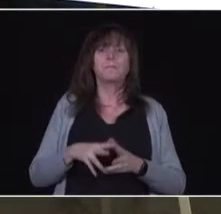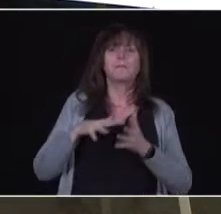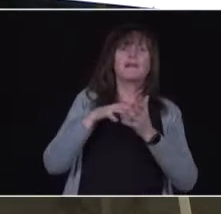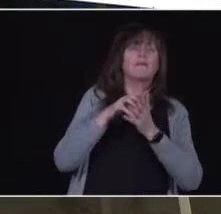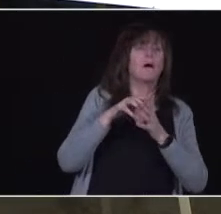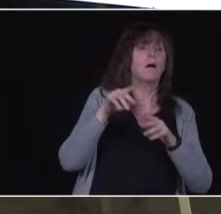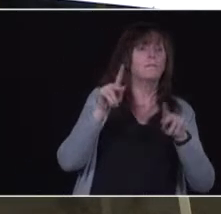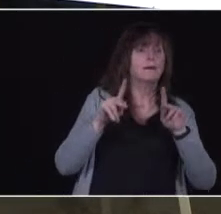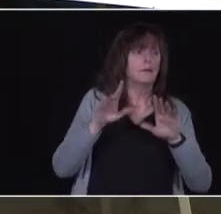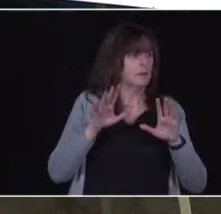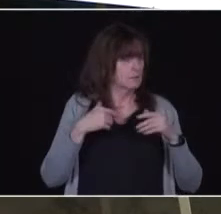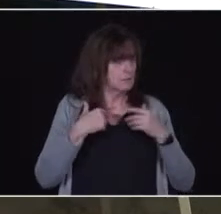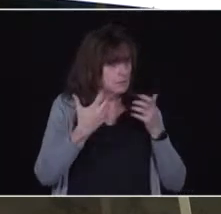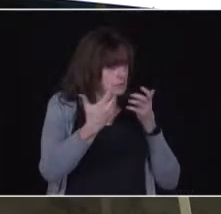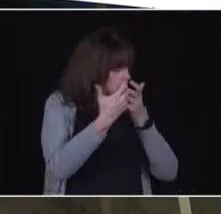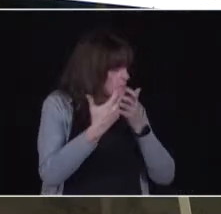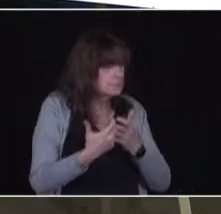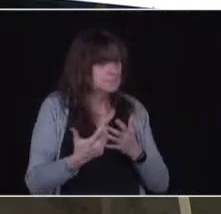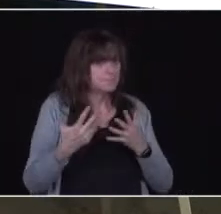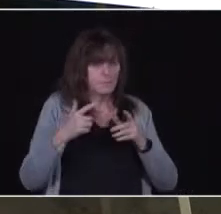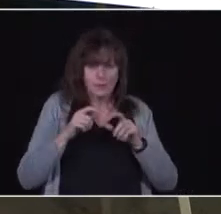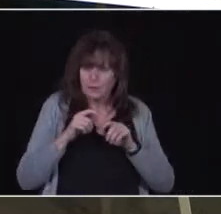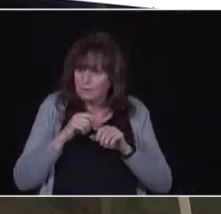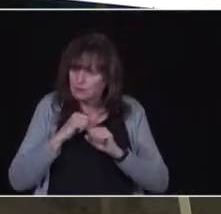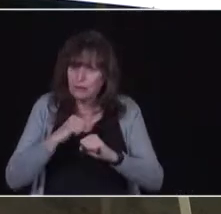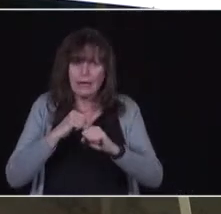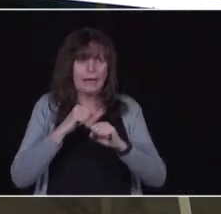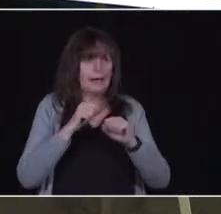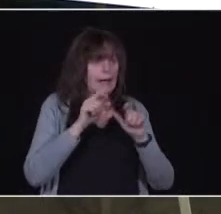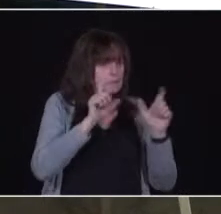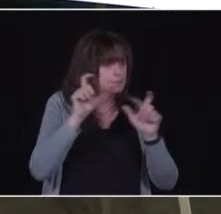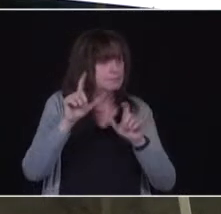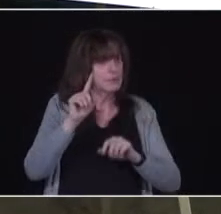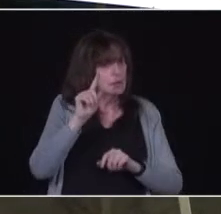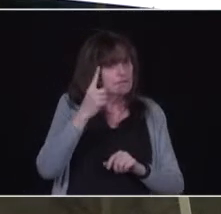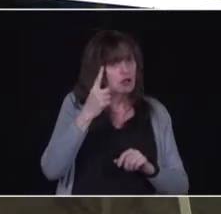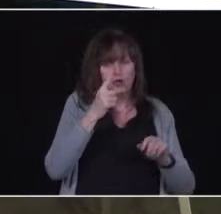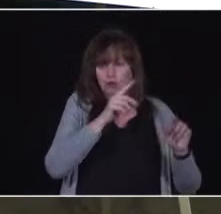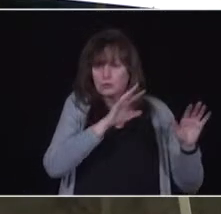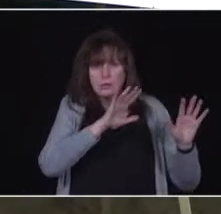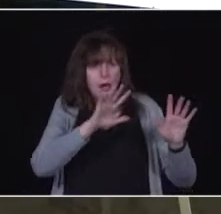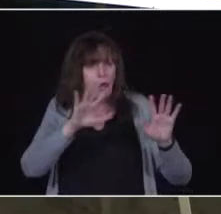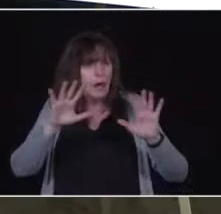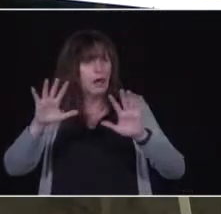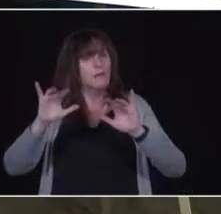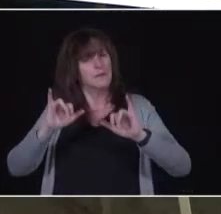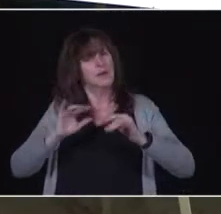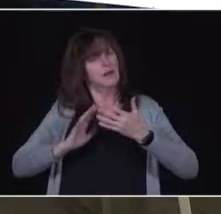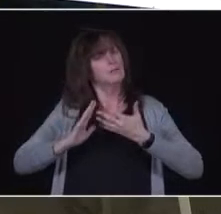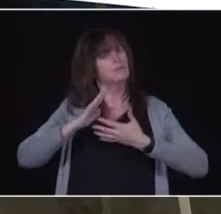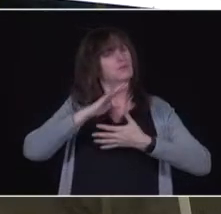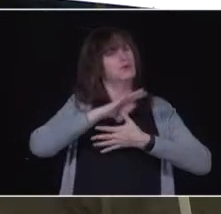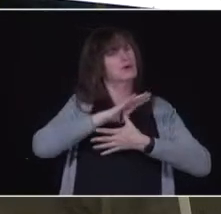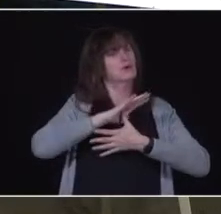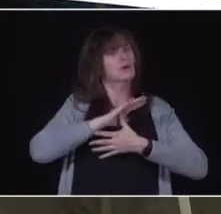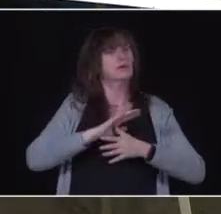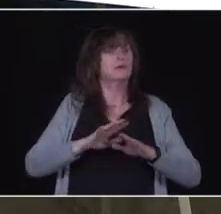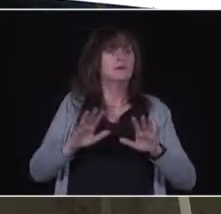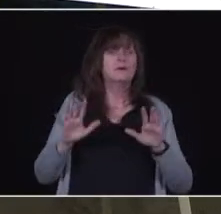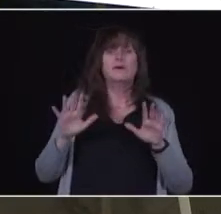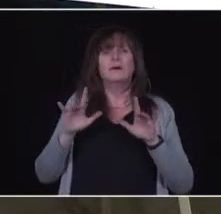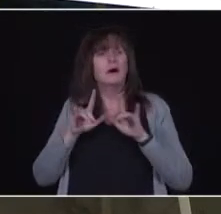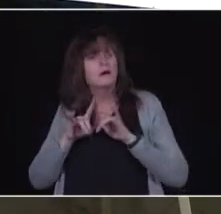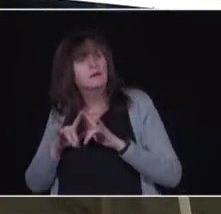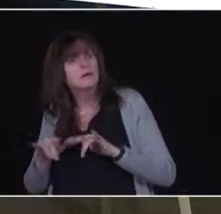protection to that they need from COVID-19 and hence we have to come at those populations, not sequentially, concurrently but it's